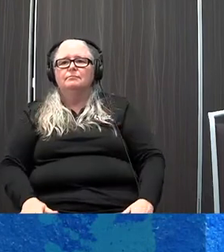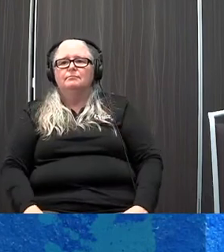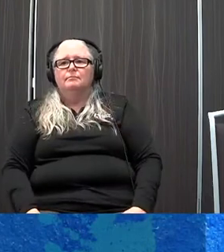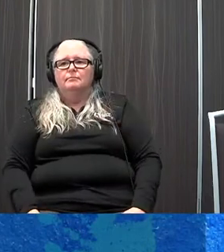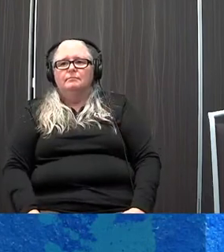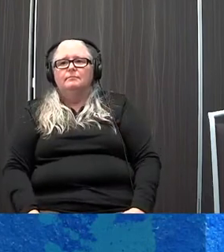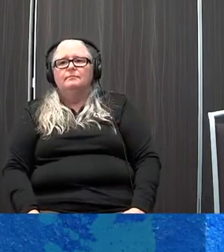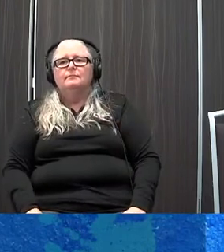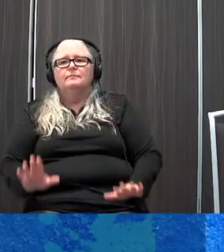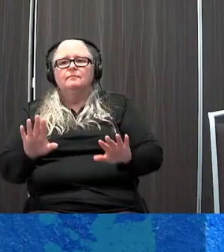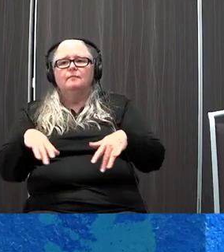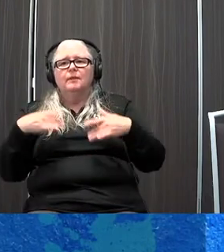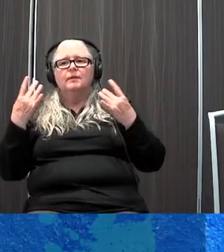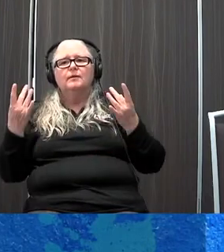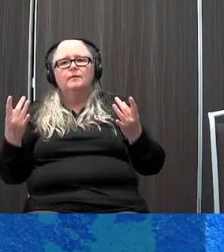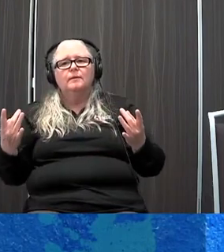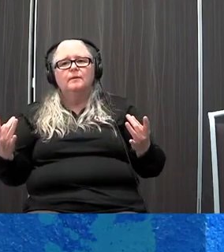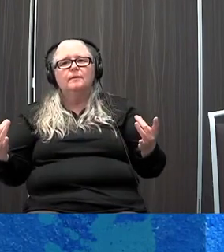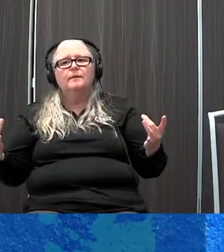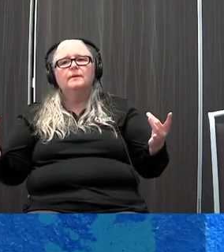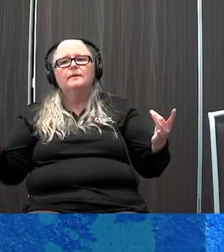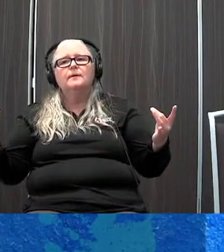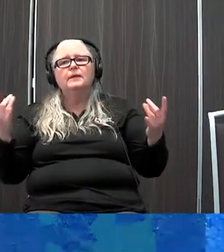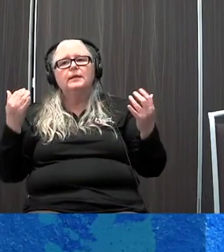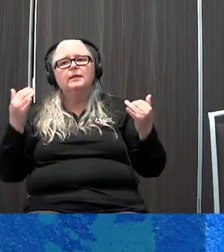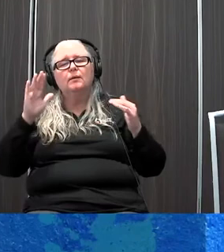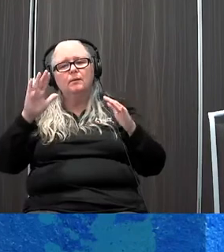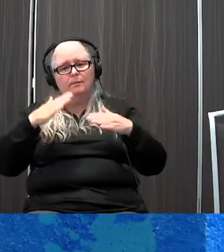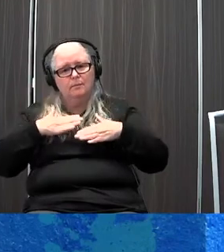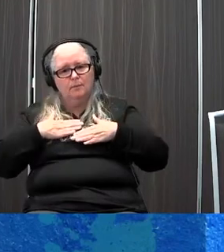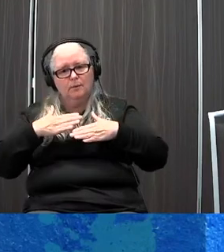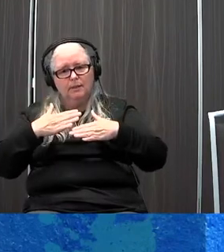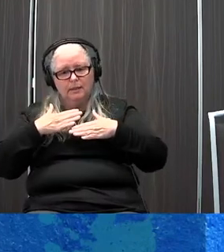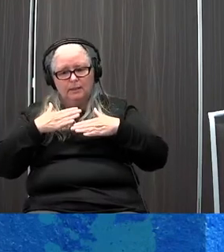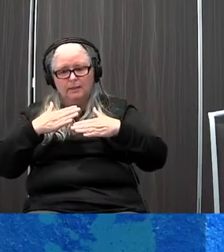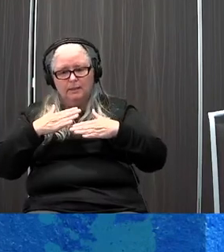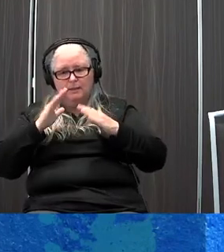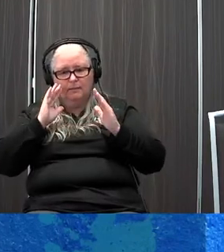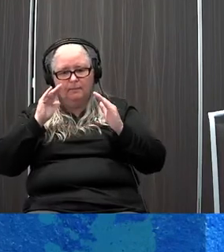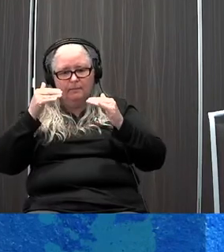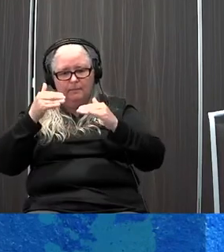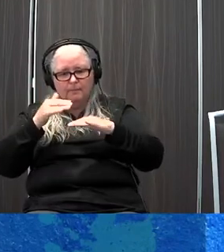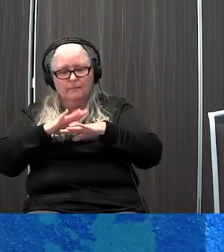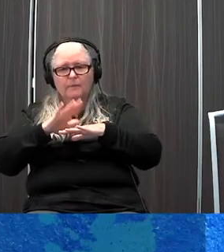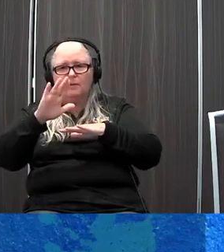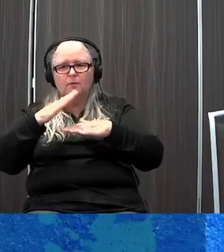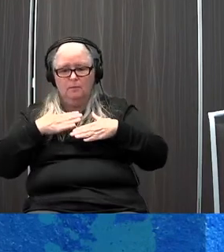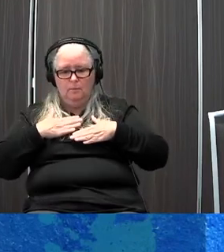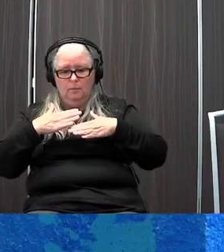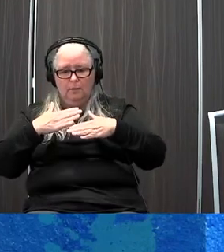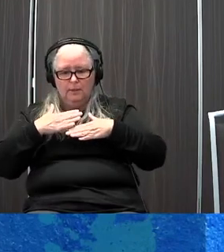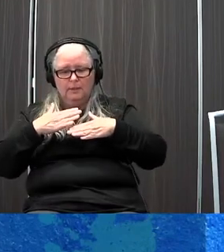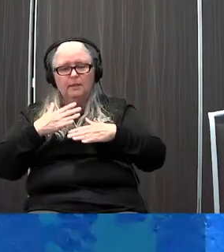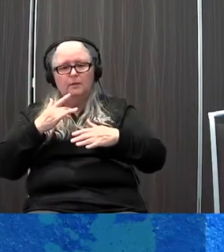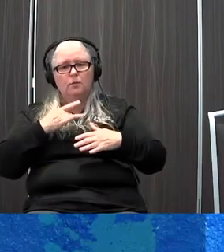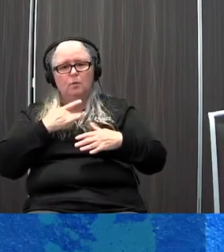And then maybe turning your attention back to sort of your breath, and just really noticing. Noticing the